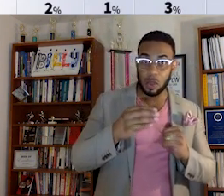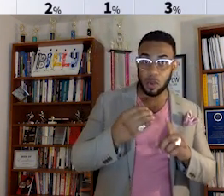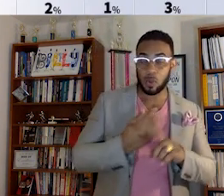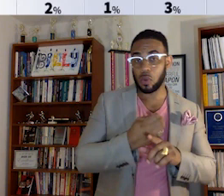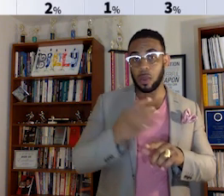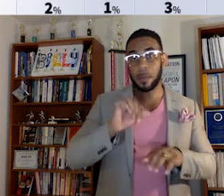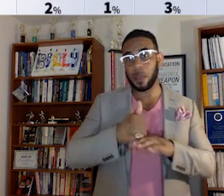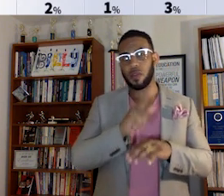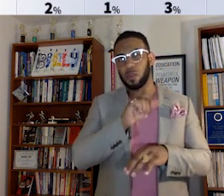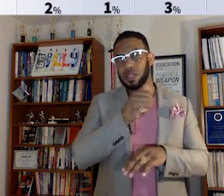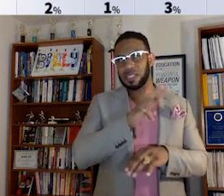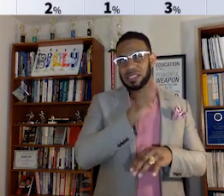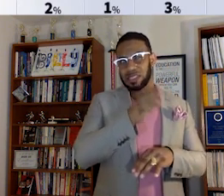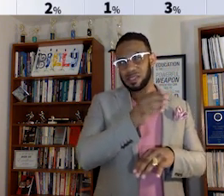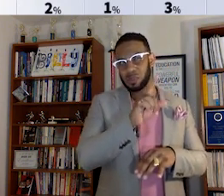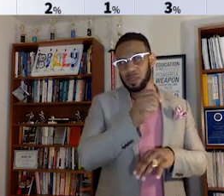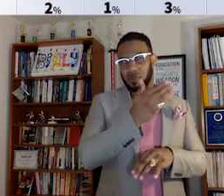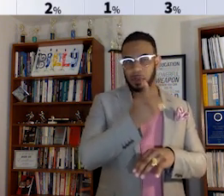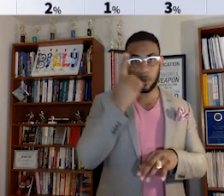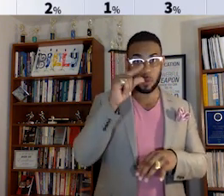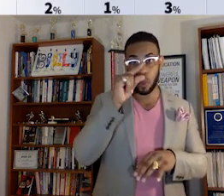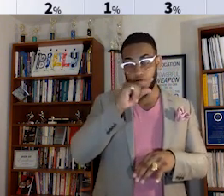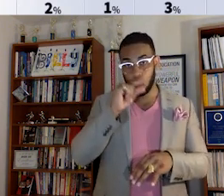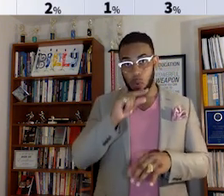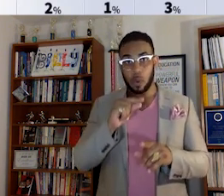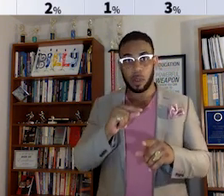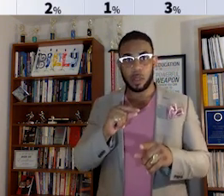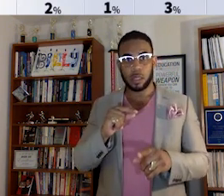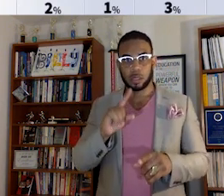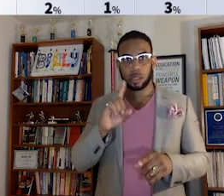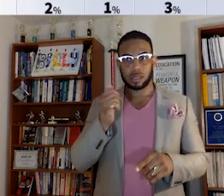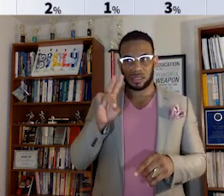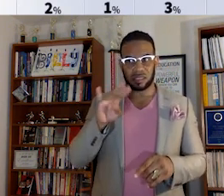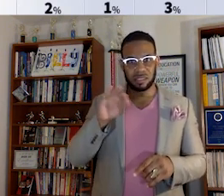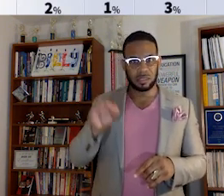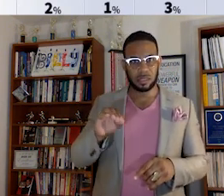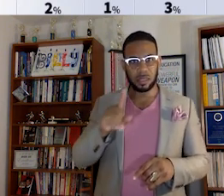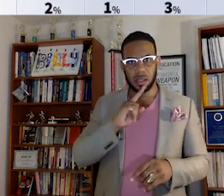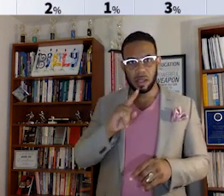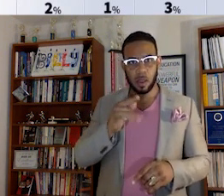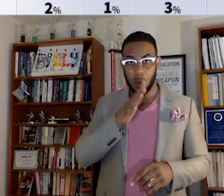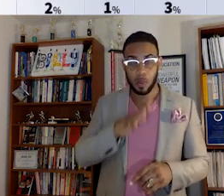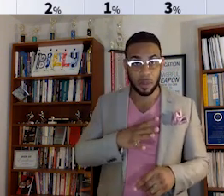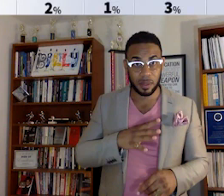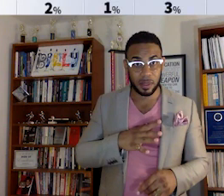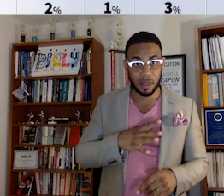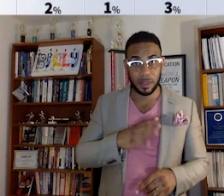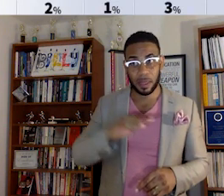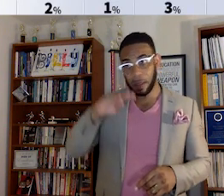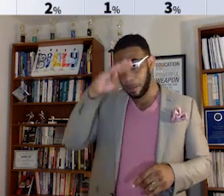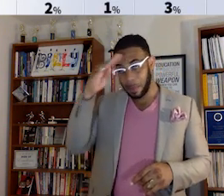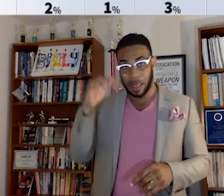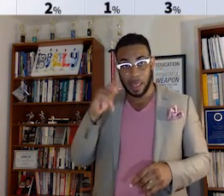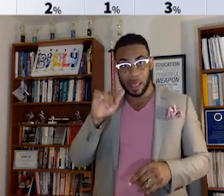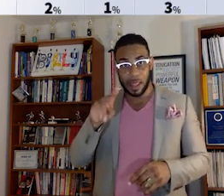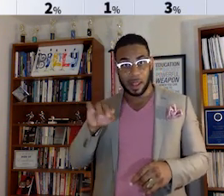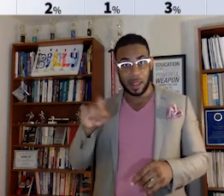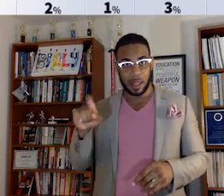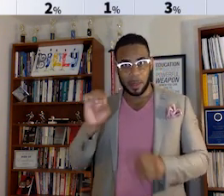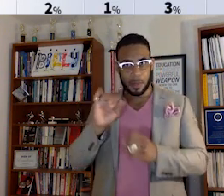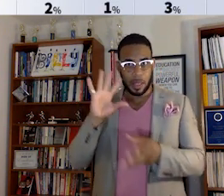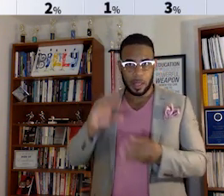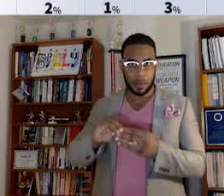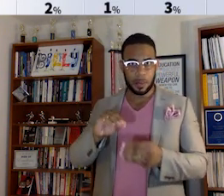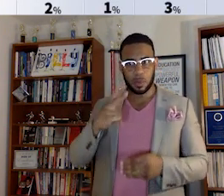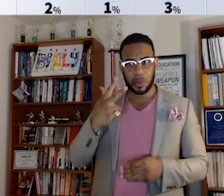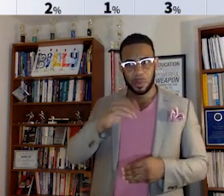of 2016, 2015. For Google, only 17% are women, and Black and Latinx make up 3